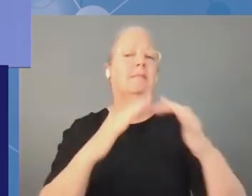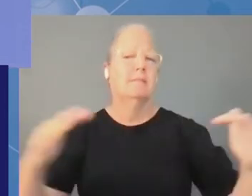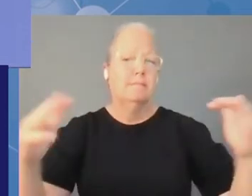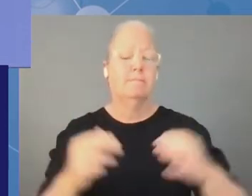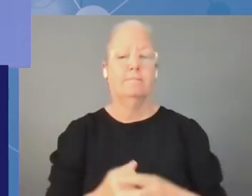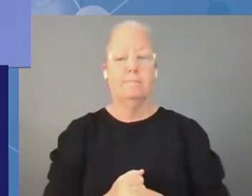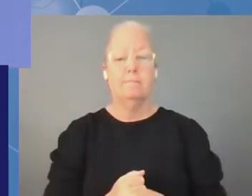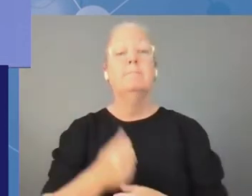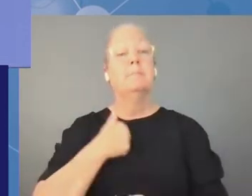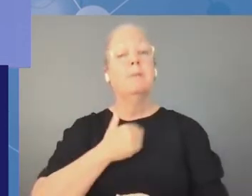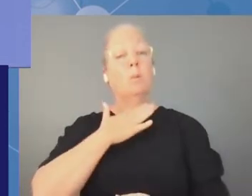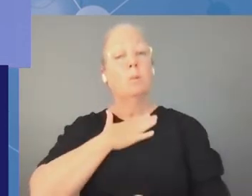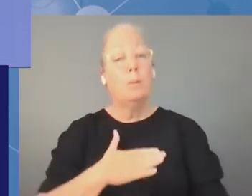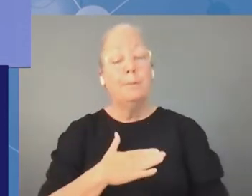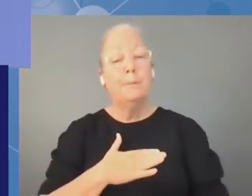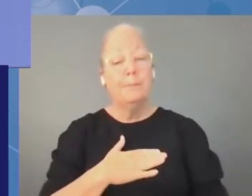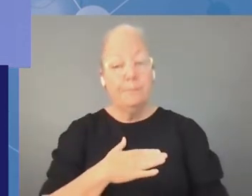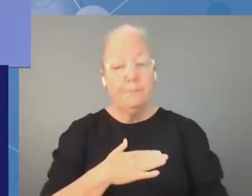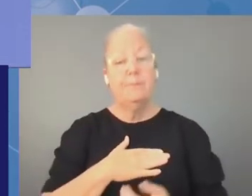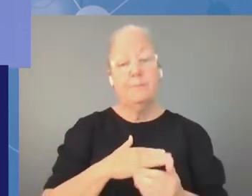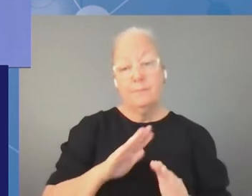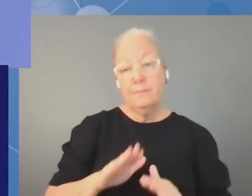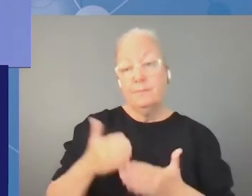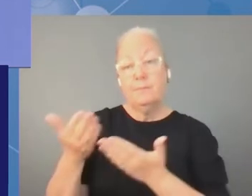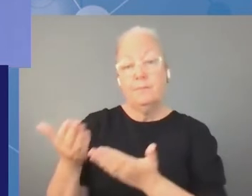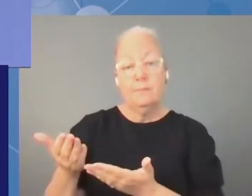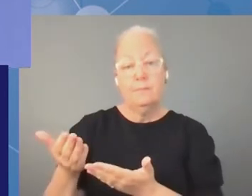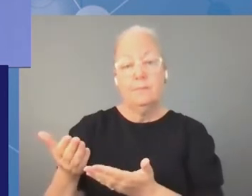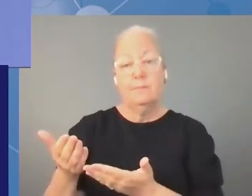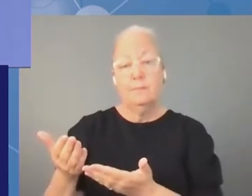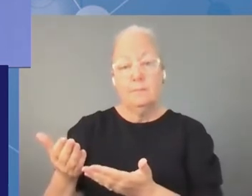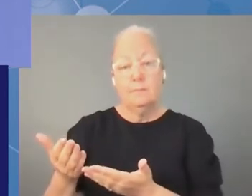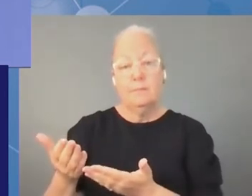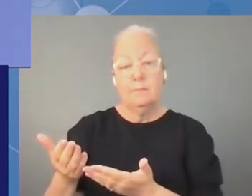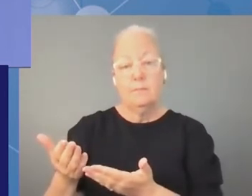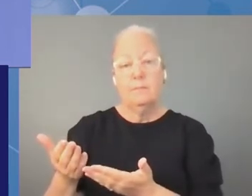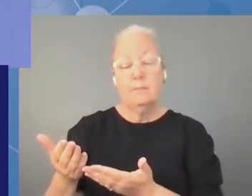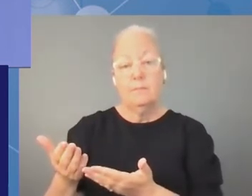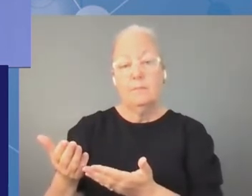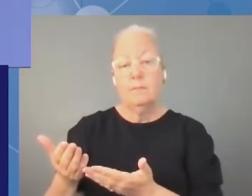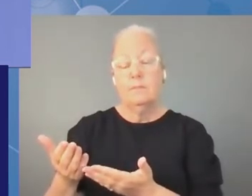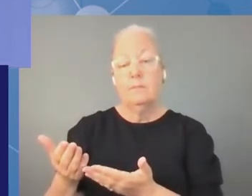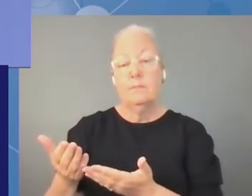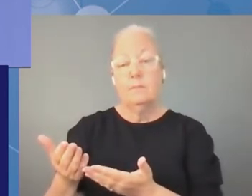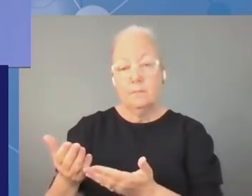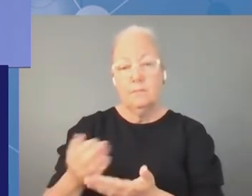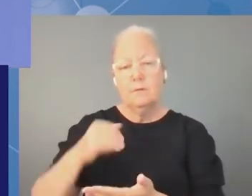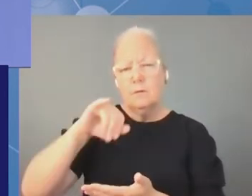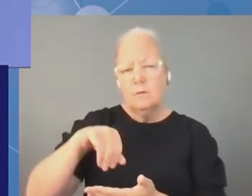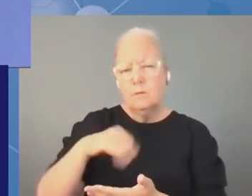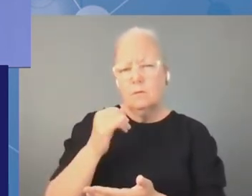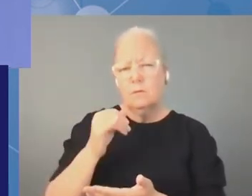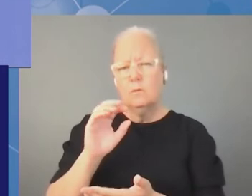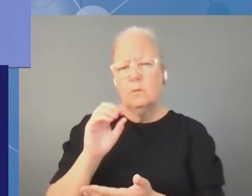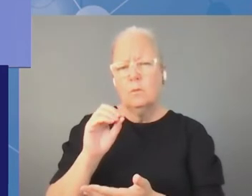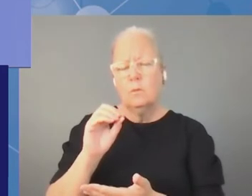to Jorge Cancio, who's online, again, because his hand was up before you came